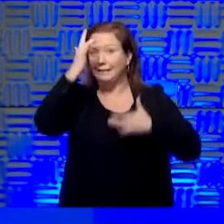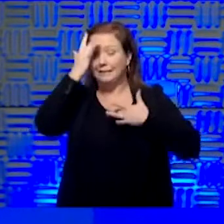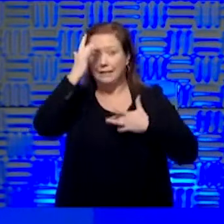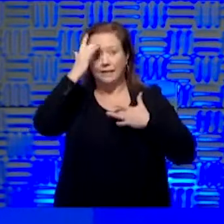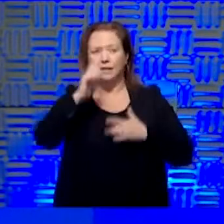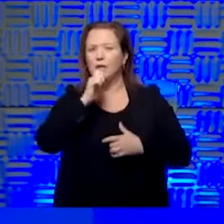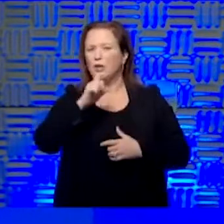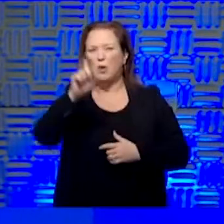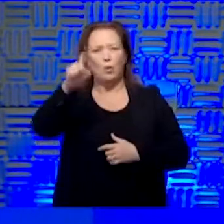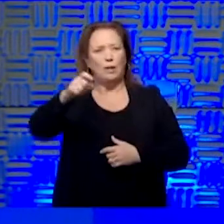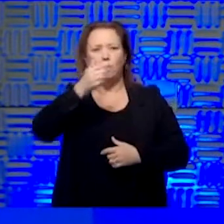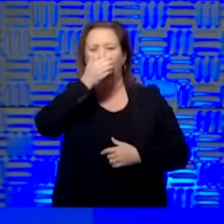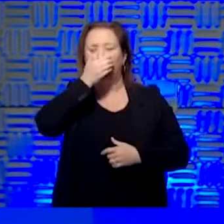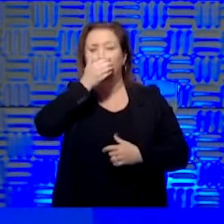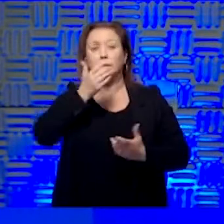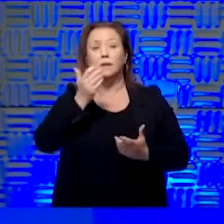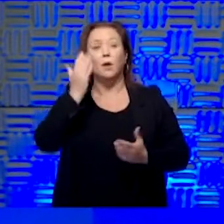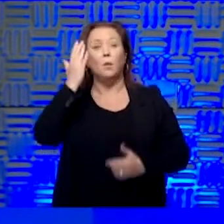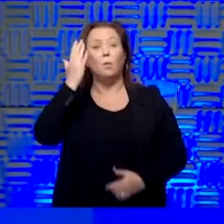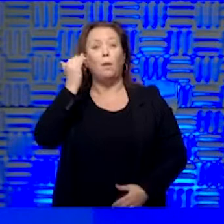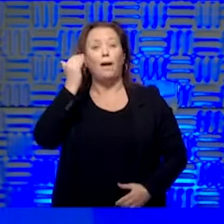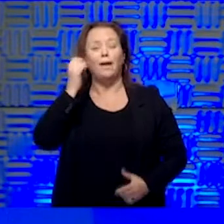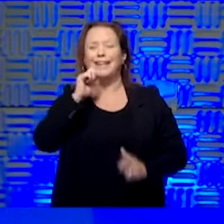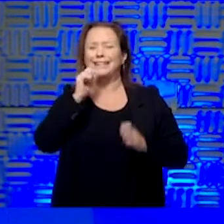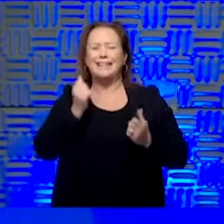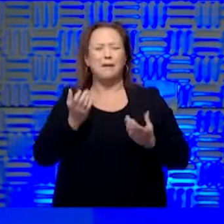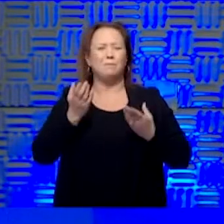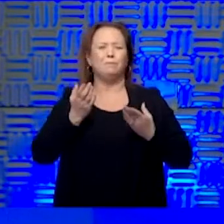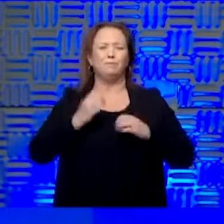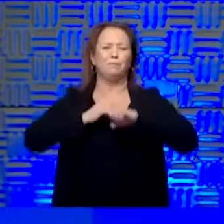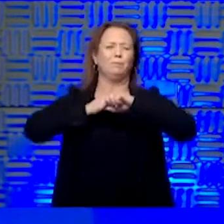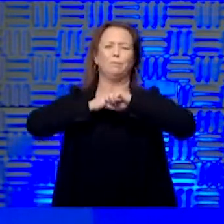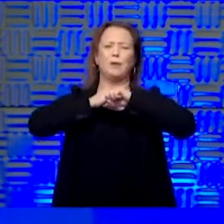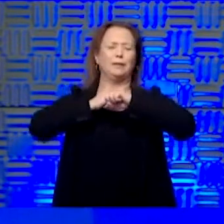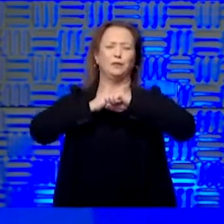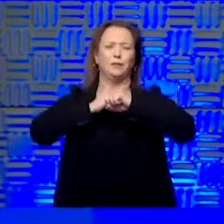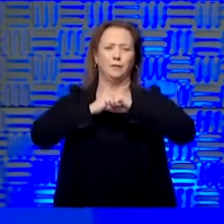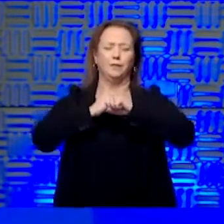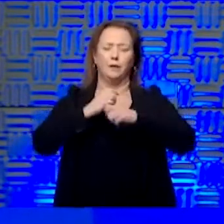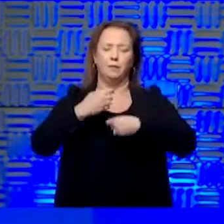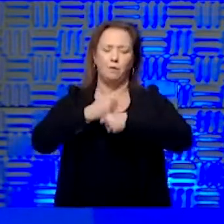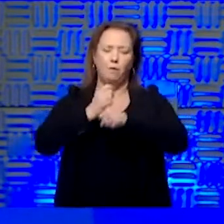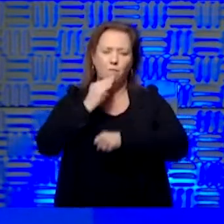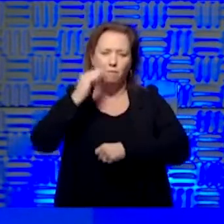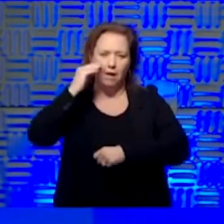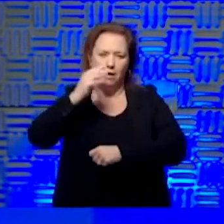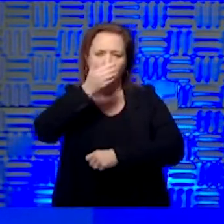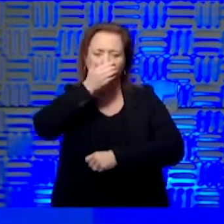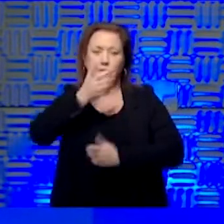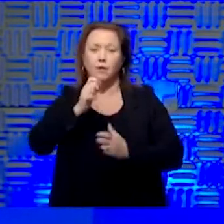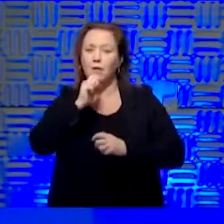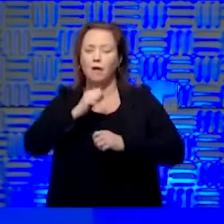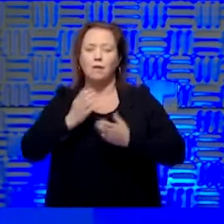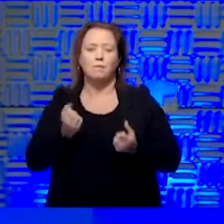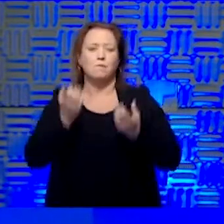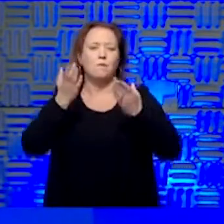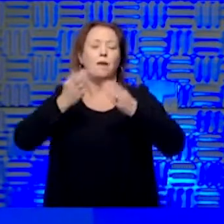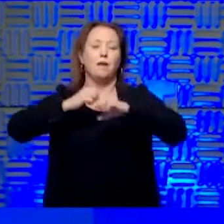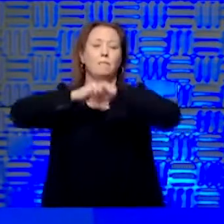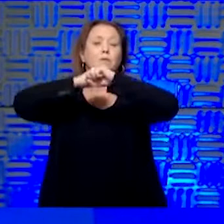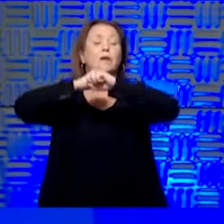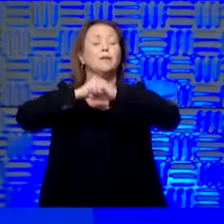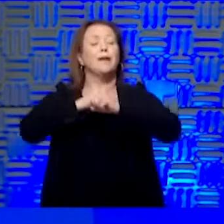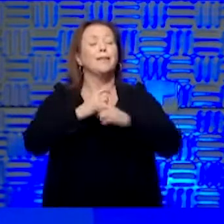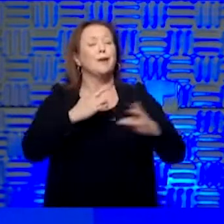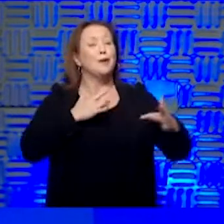don't really need to wear a mask because it's not providing you any protection, especially probably some of these homemade masks. But what their concern is is that some